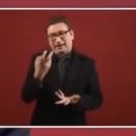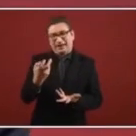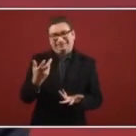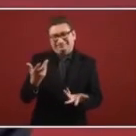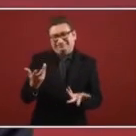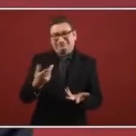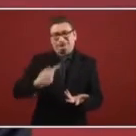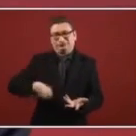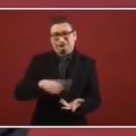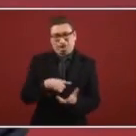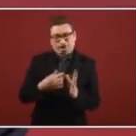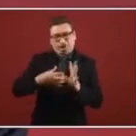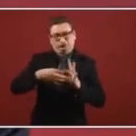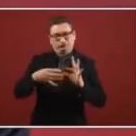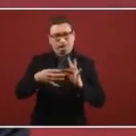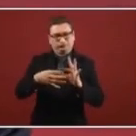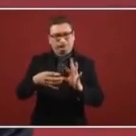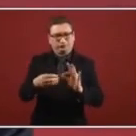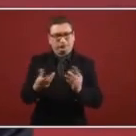so that in this way